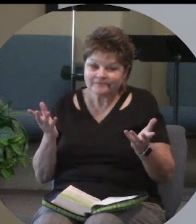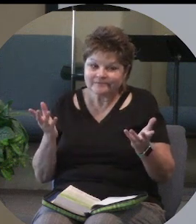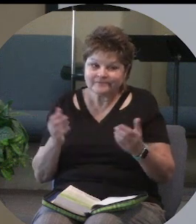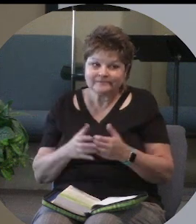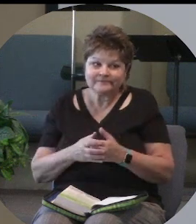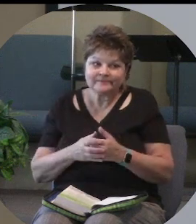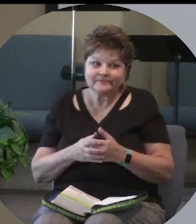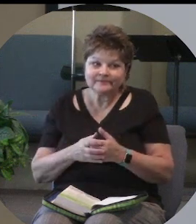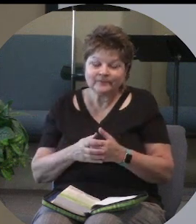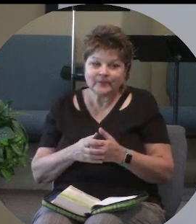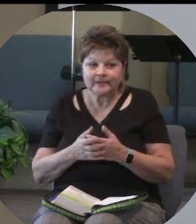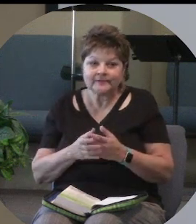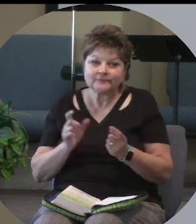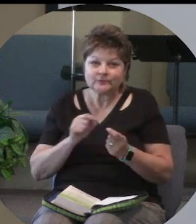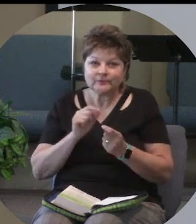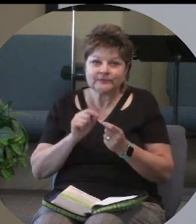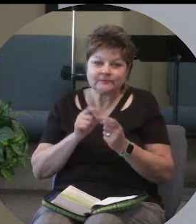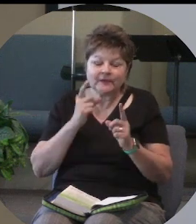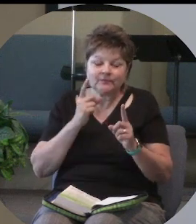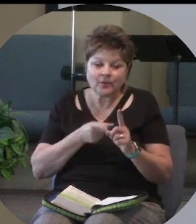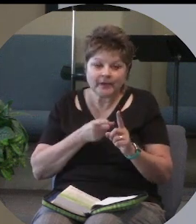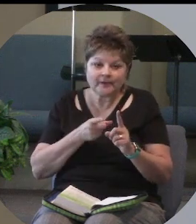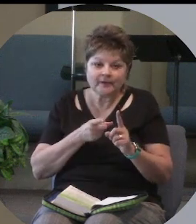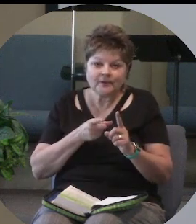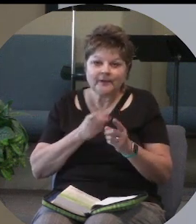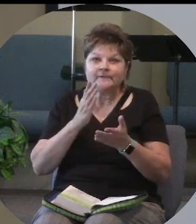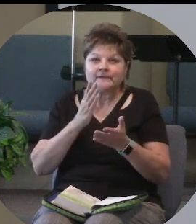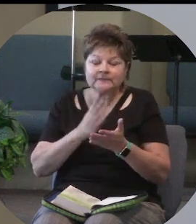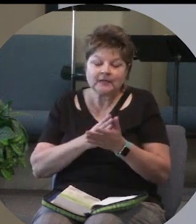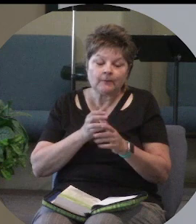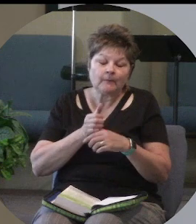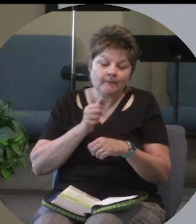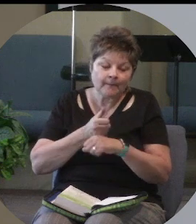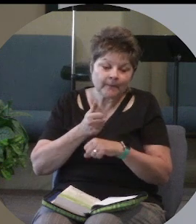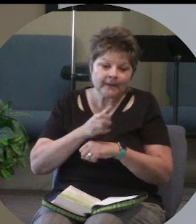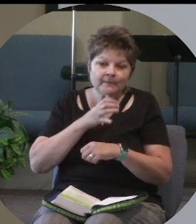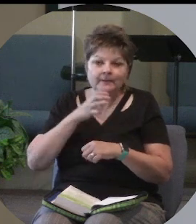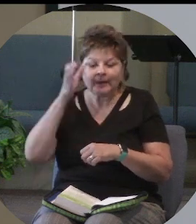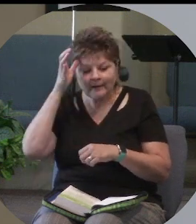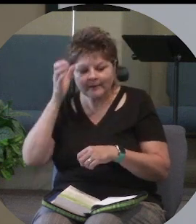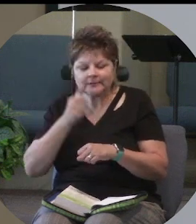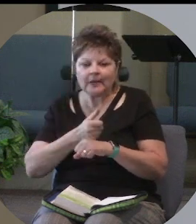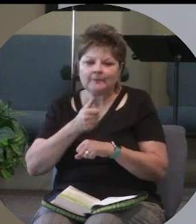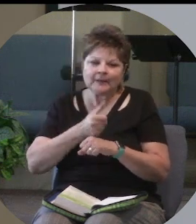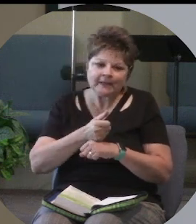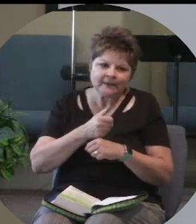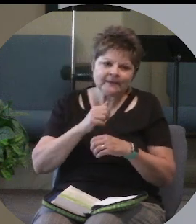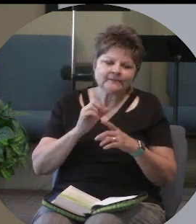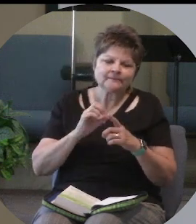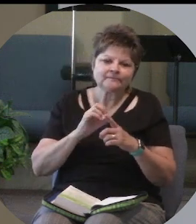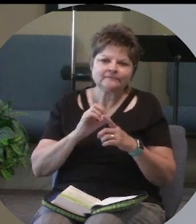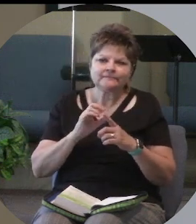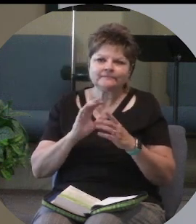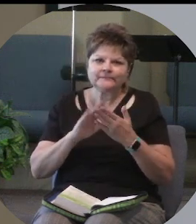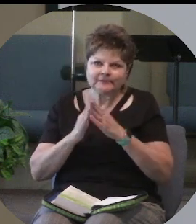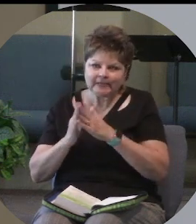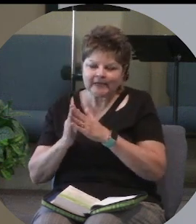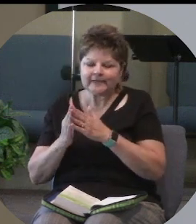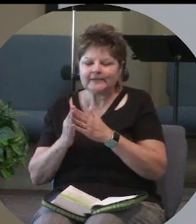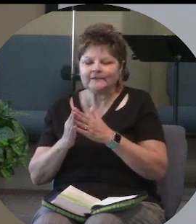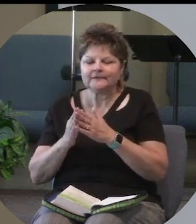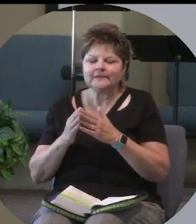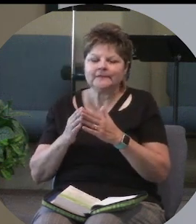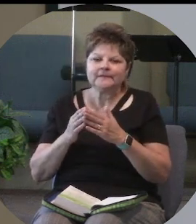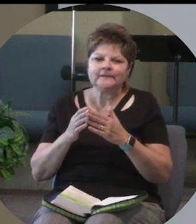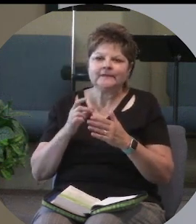but at a certain point we've got to quit blaming parents we have to quit blaming society it's us. We have